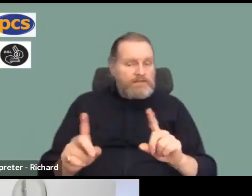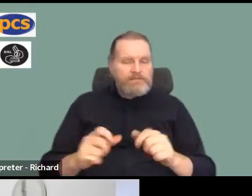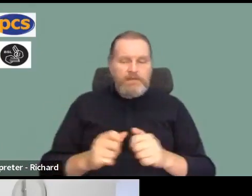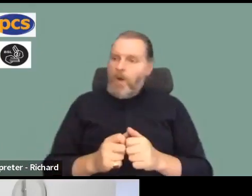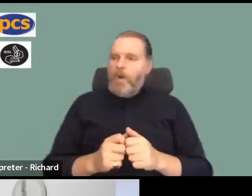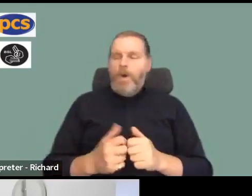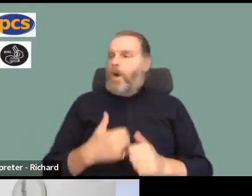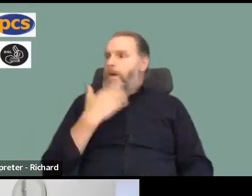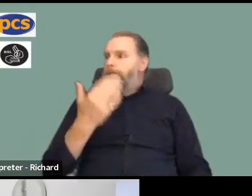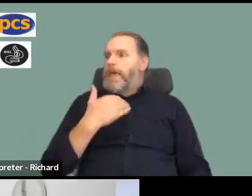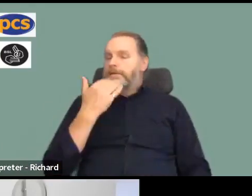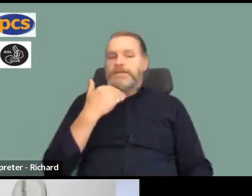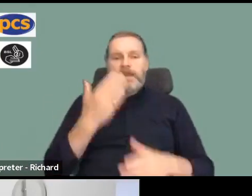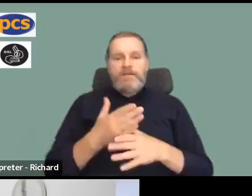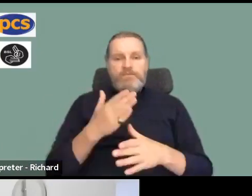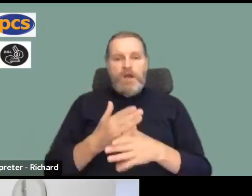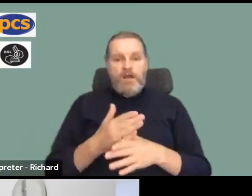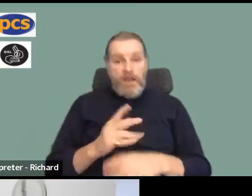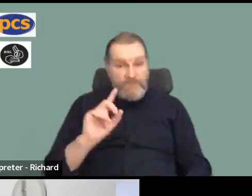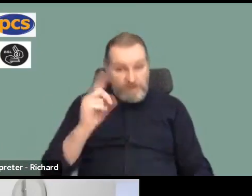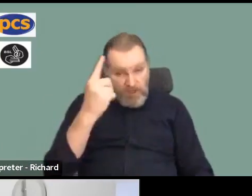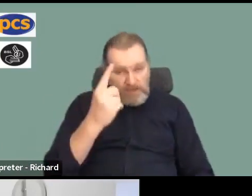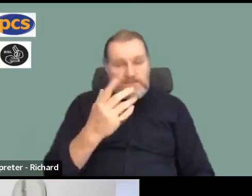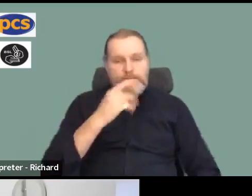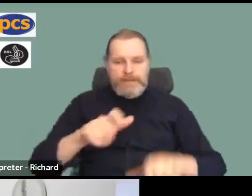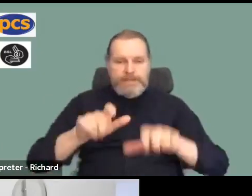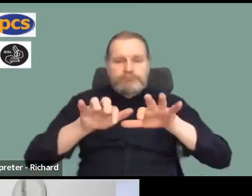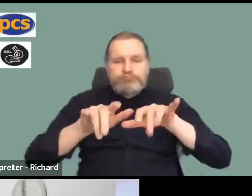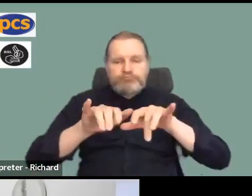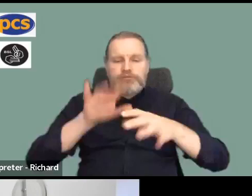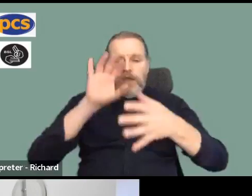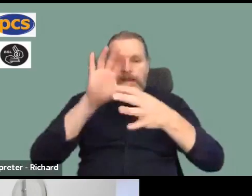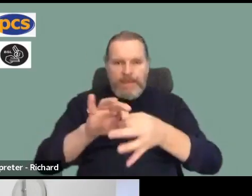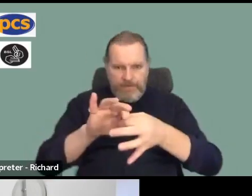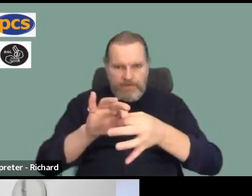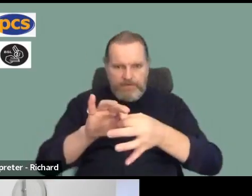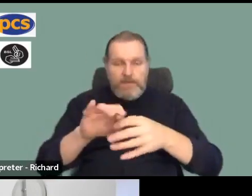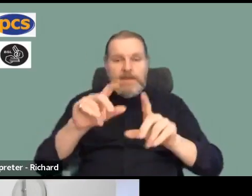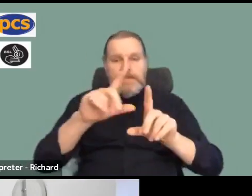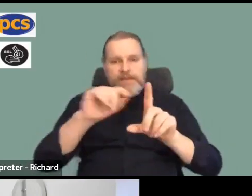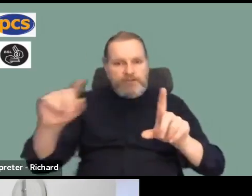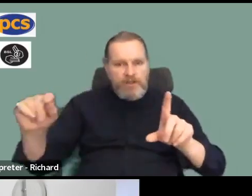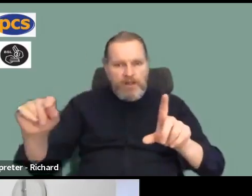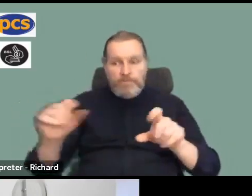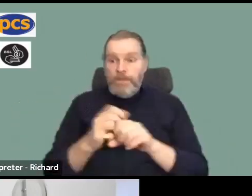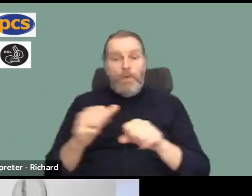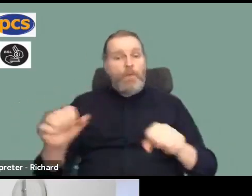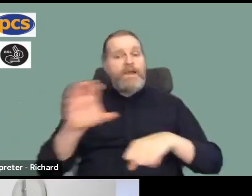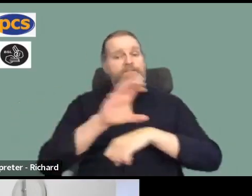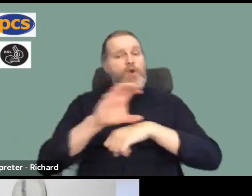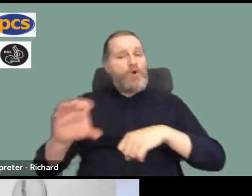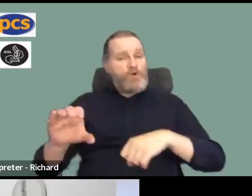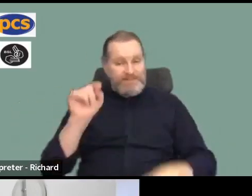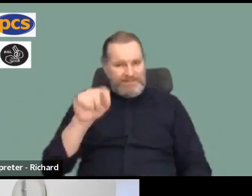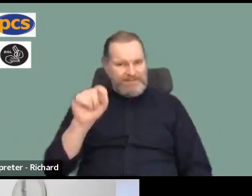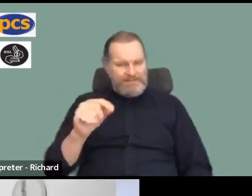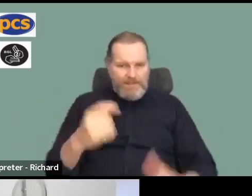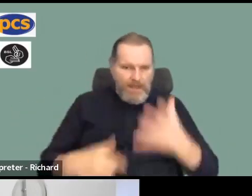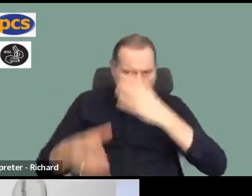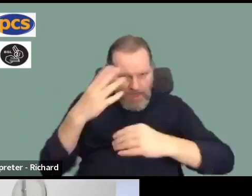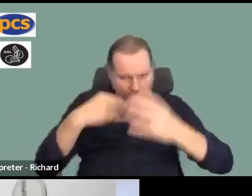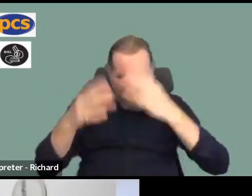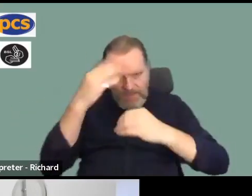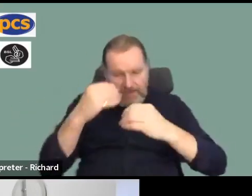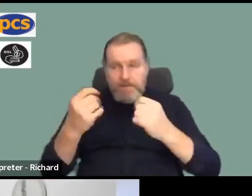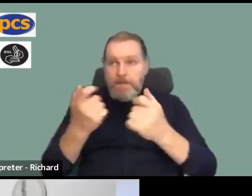The first thing I would say is go on PCS Digital. We're putting on courses around the country at the moment, they're called strike schools, where we've had hundreds of people come